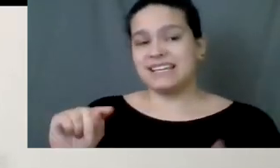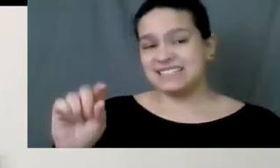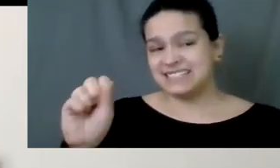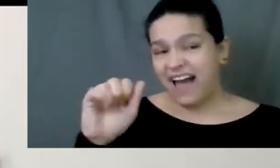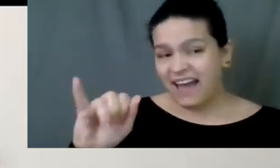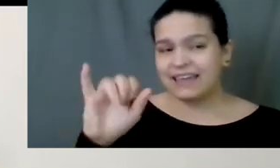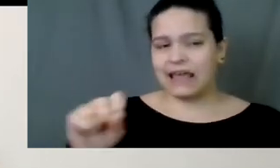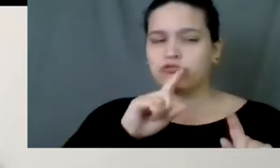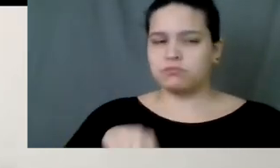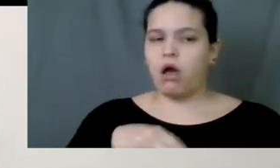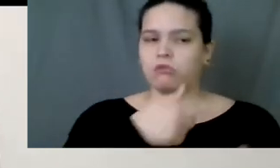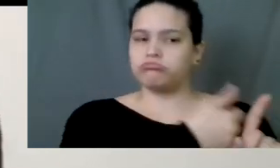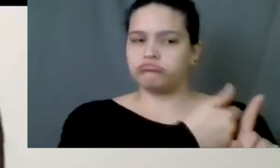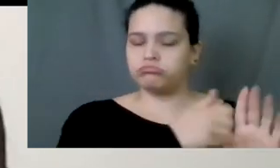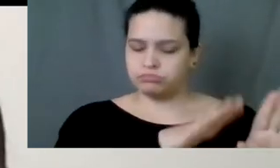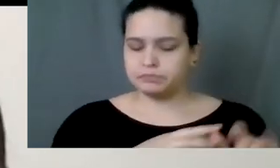give theirs.